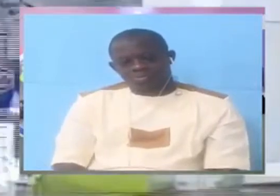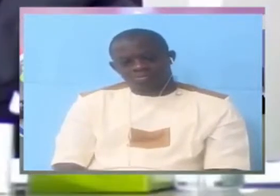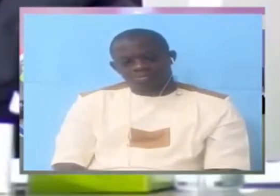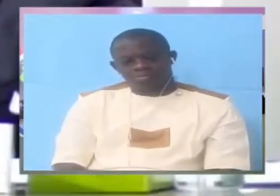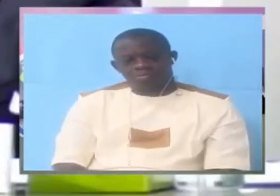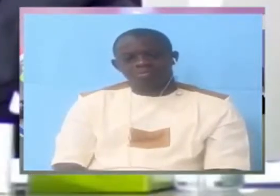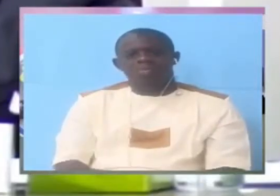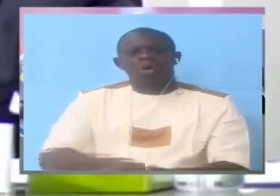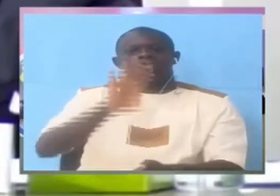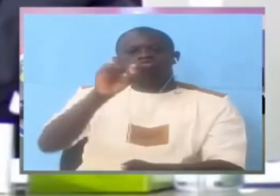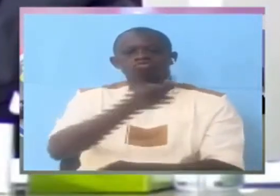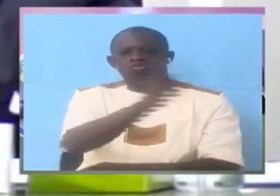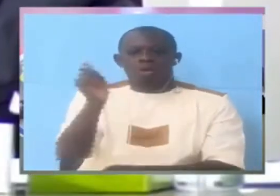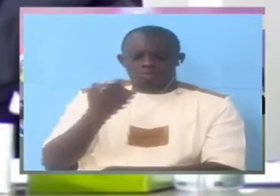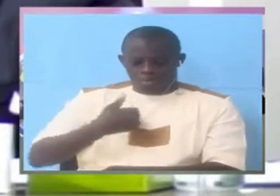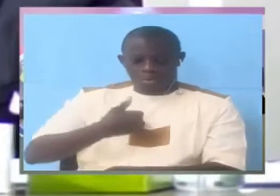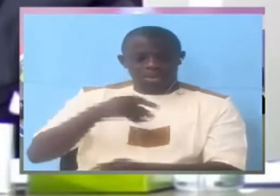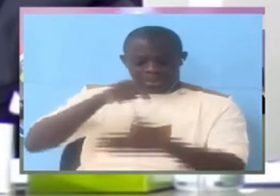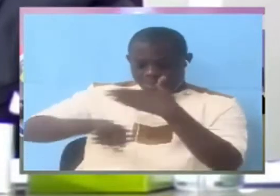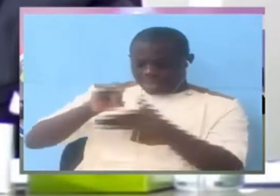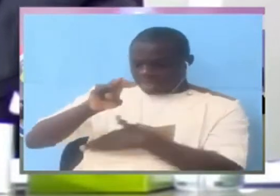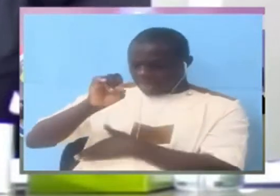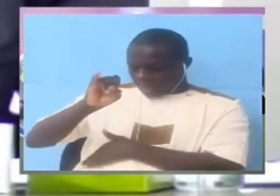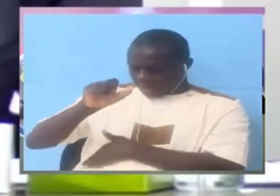Did you people at NIA know what you were doing?